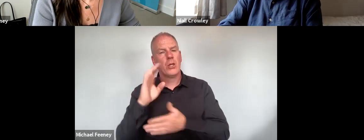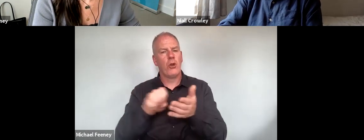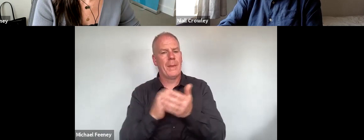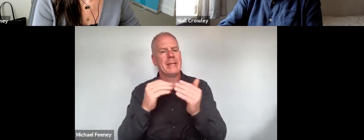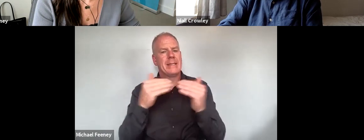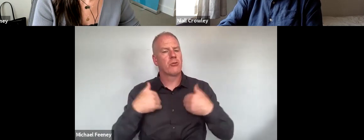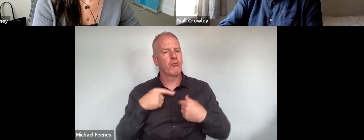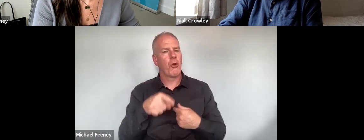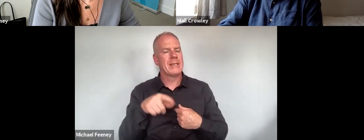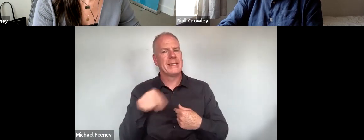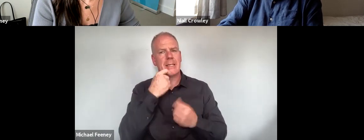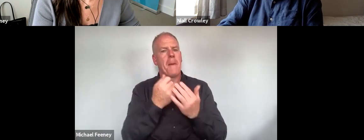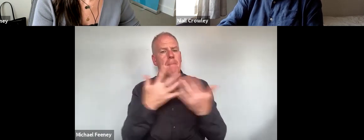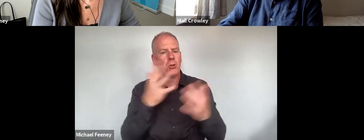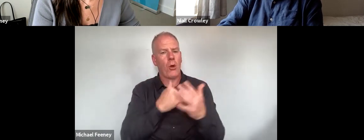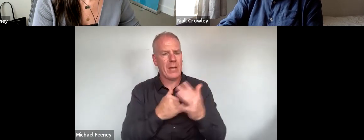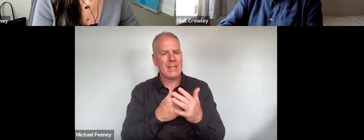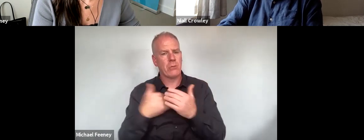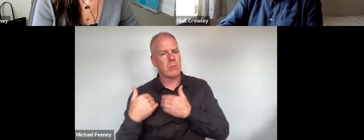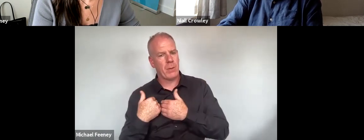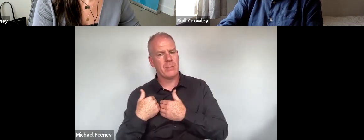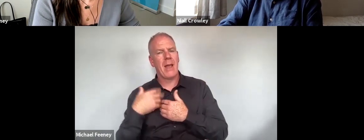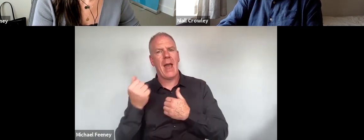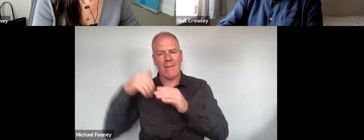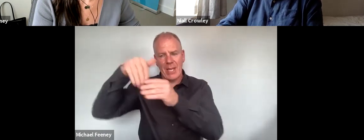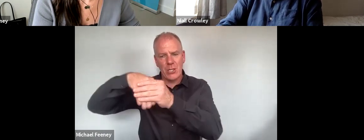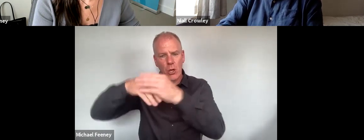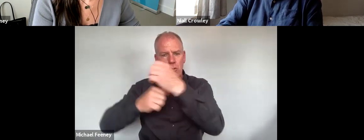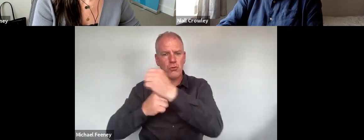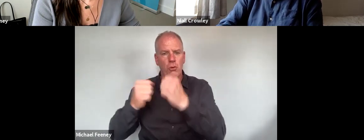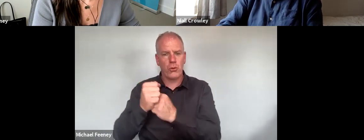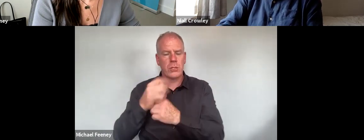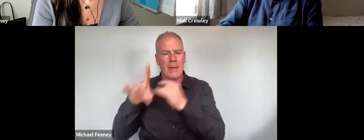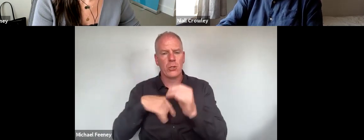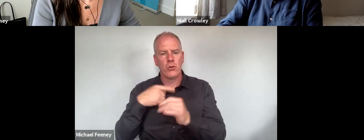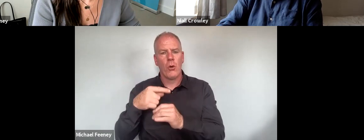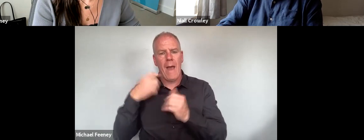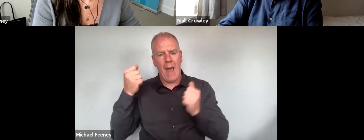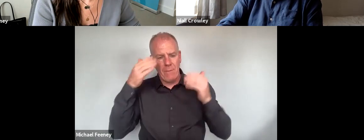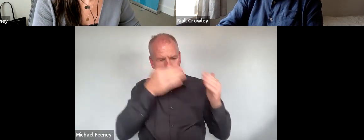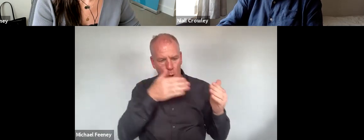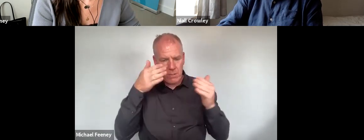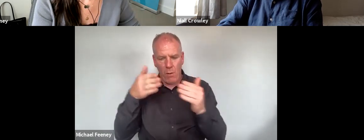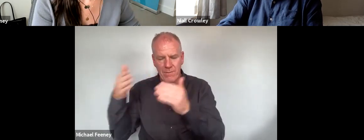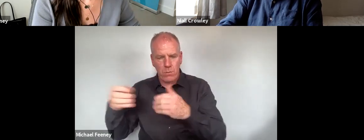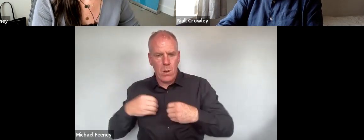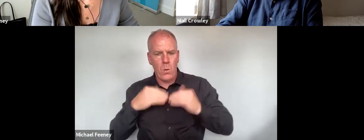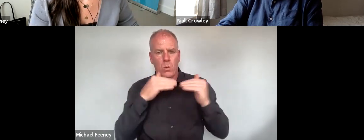recommending that multi-mandate bodies have an internal infrastructure to ensure focus on their equality mandate.